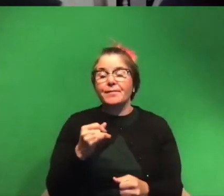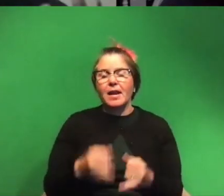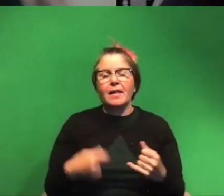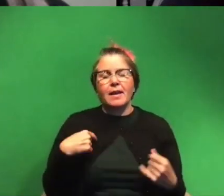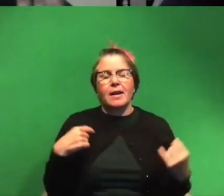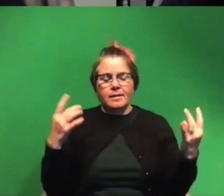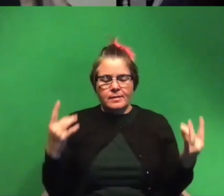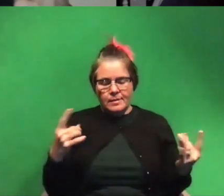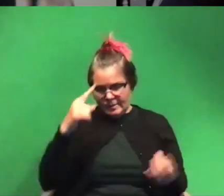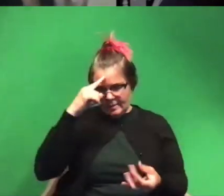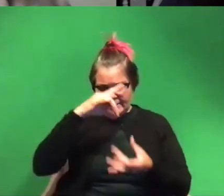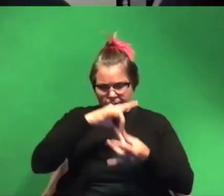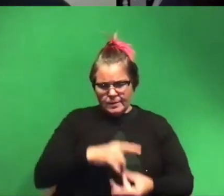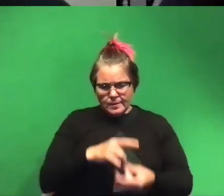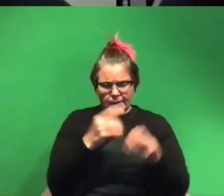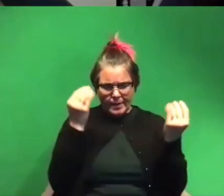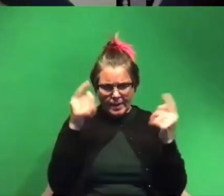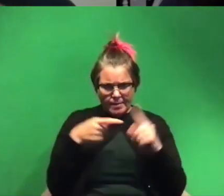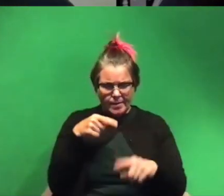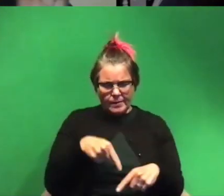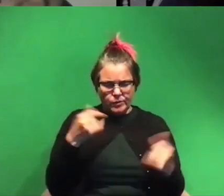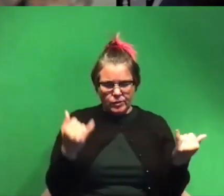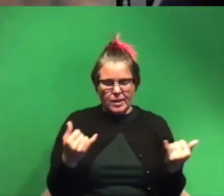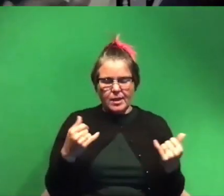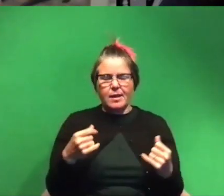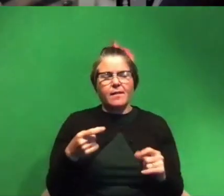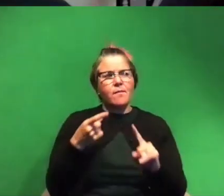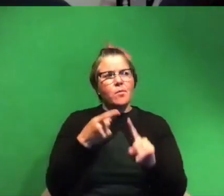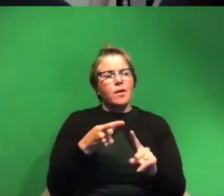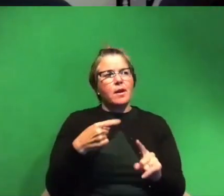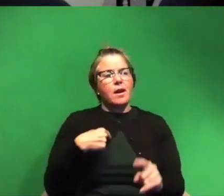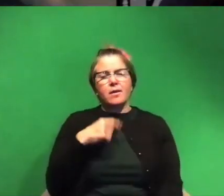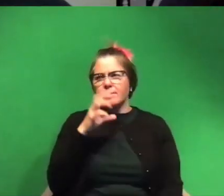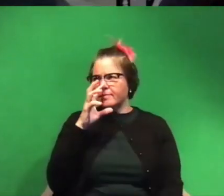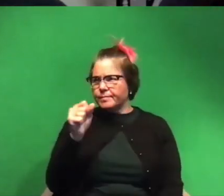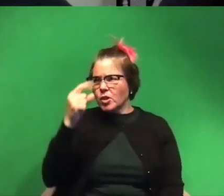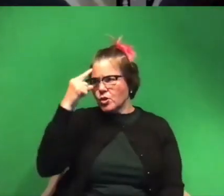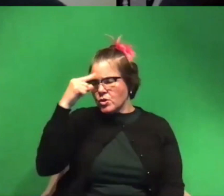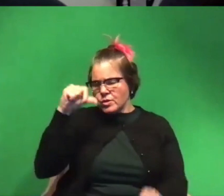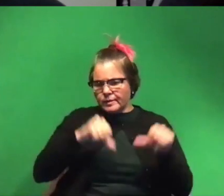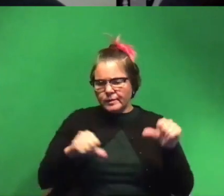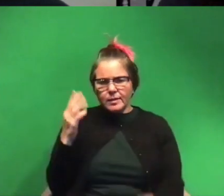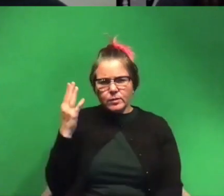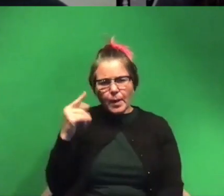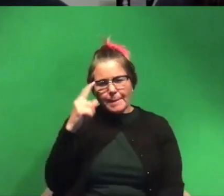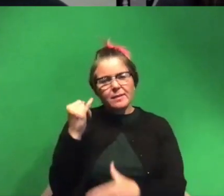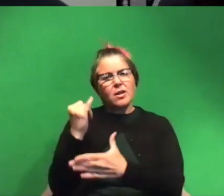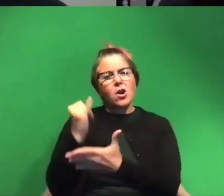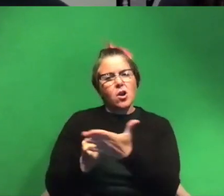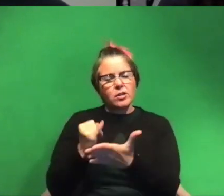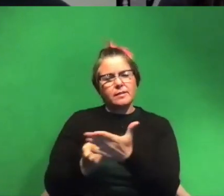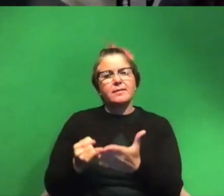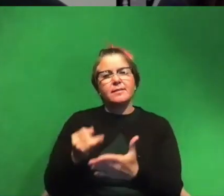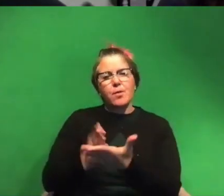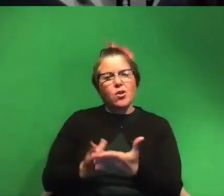this earlier today there's actually a point at which i think i was attracted to neuroscience because of the artistic qualities about it i